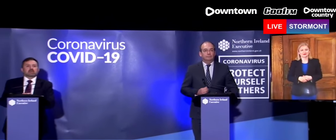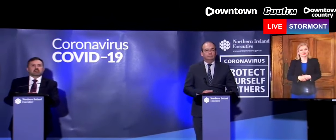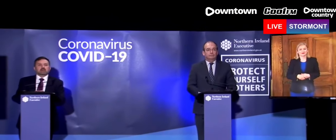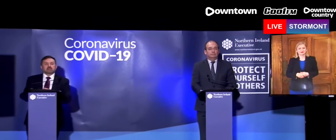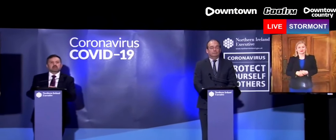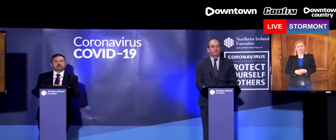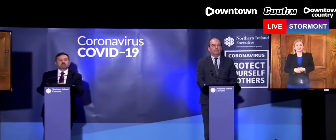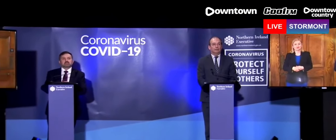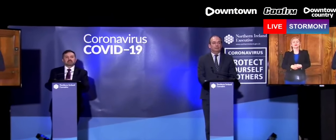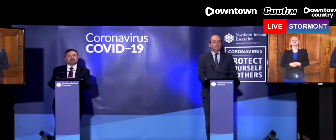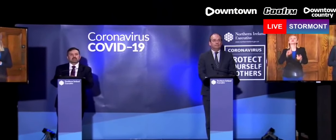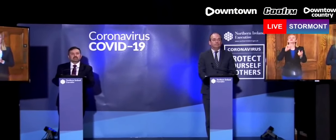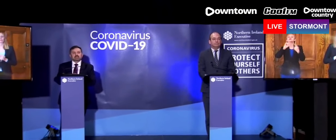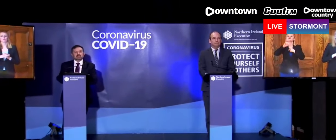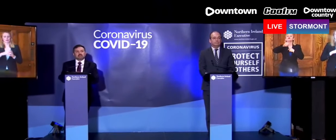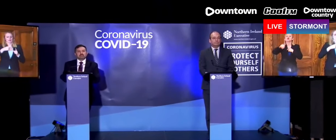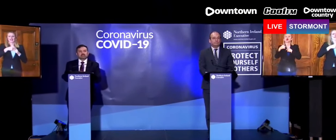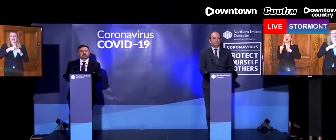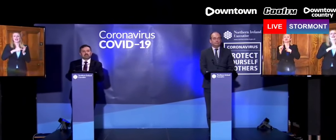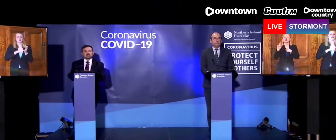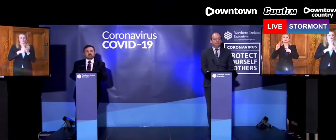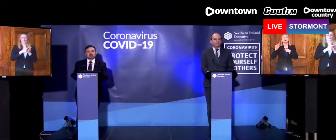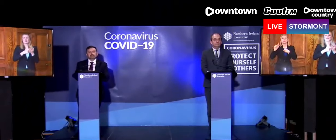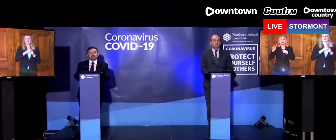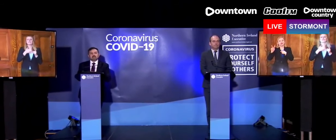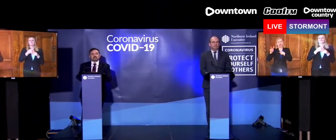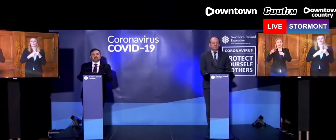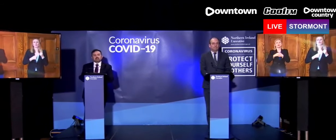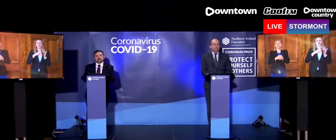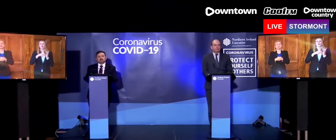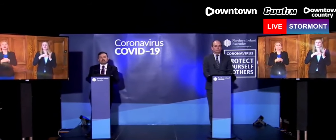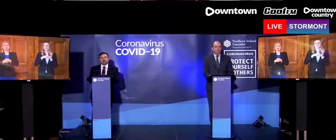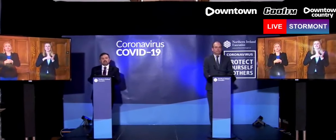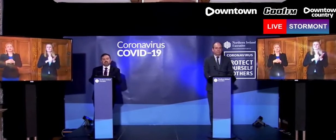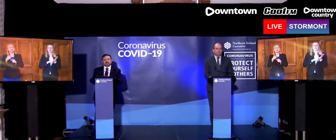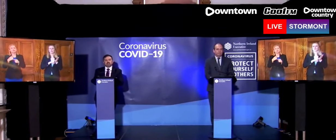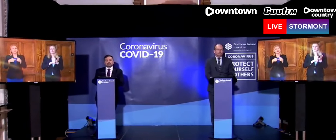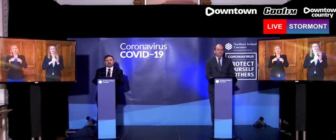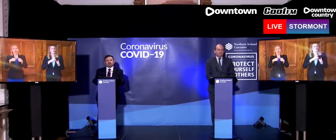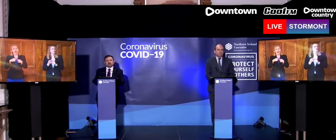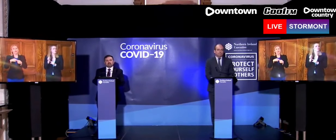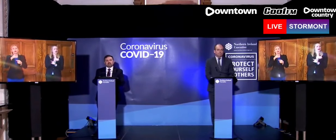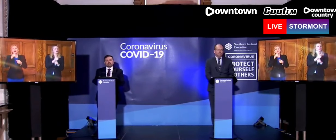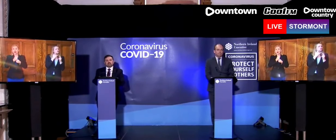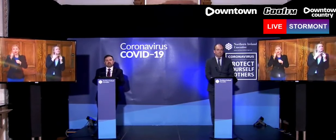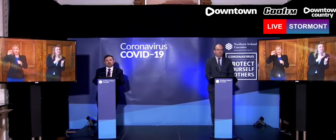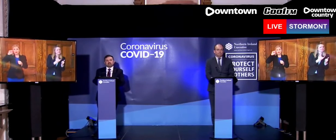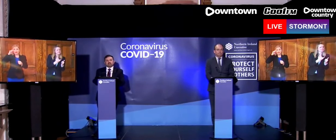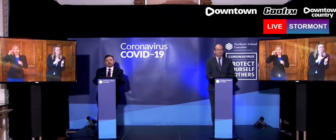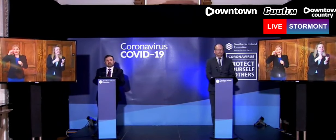It's Ken Reid of UTV here. Can I go back to the testing topic?